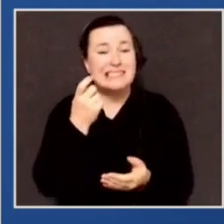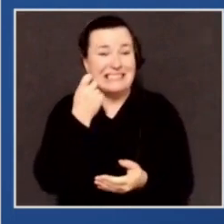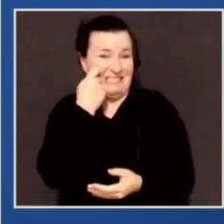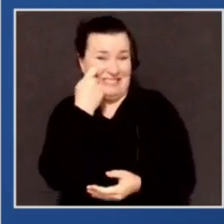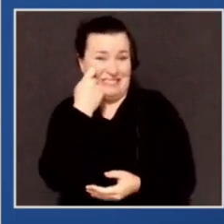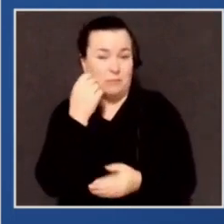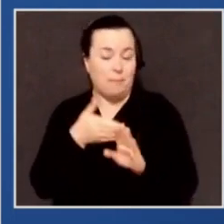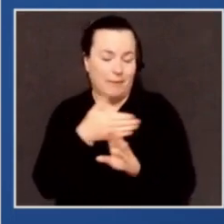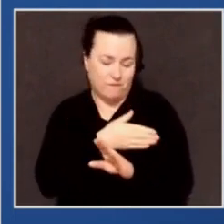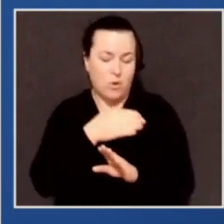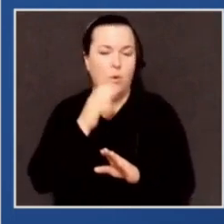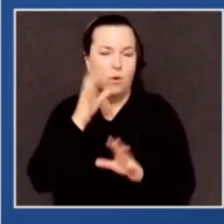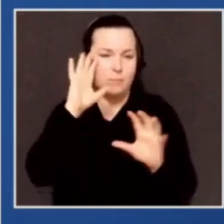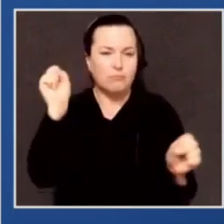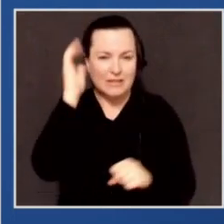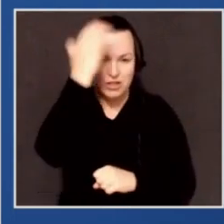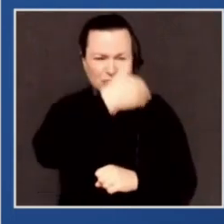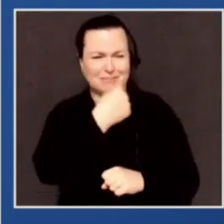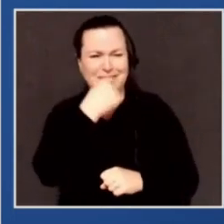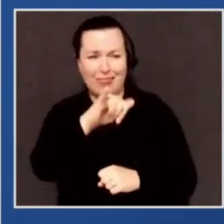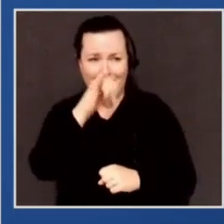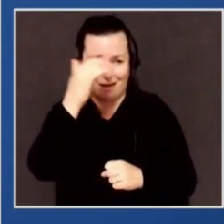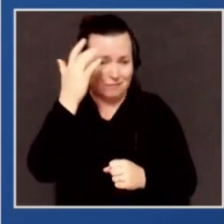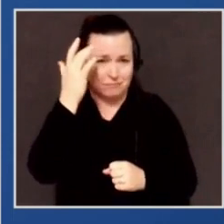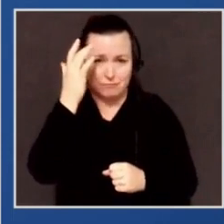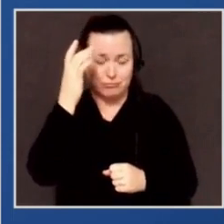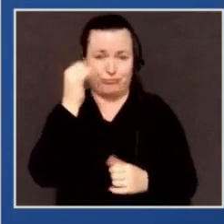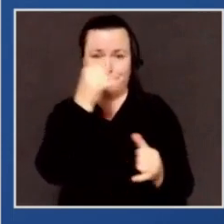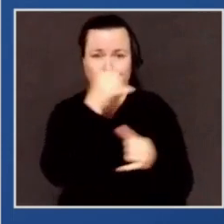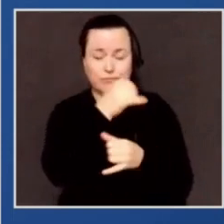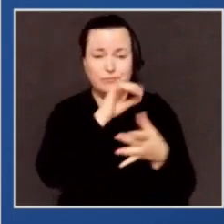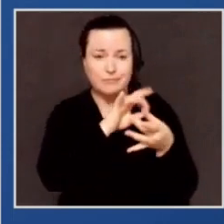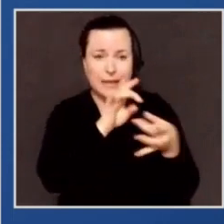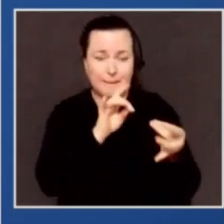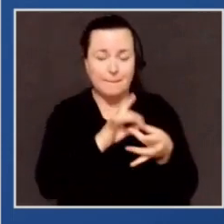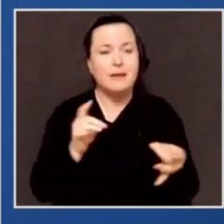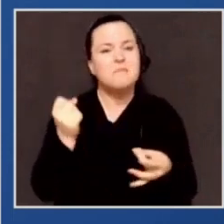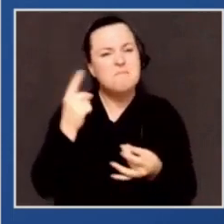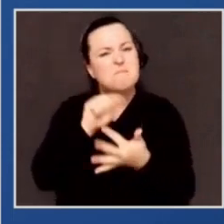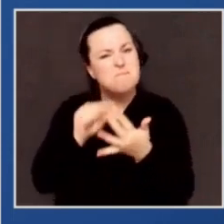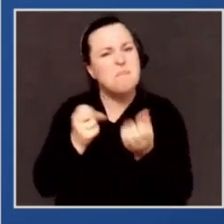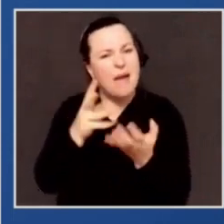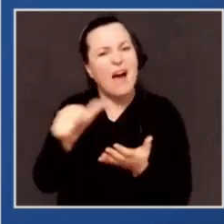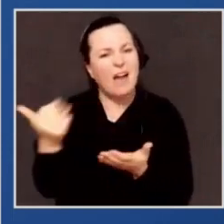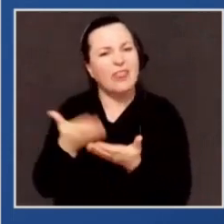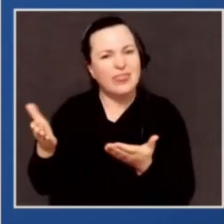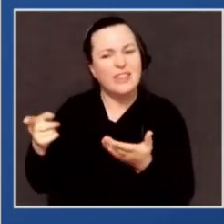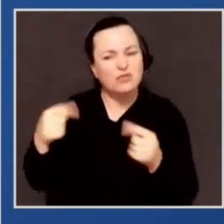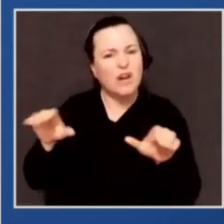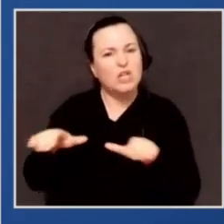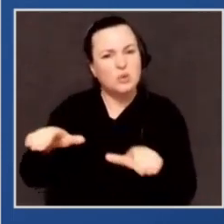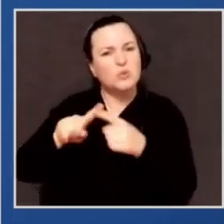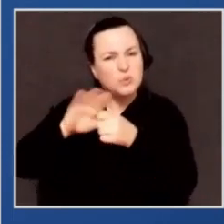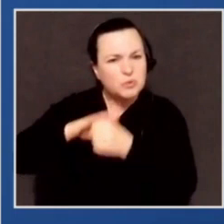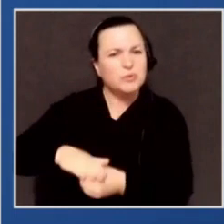extraordinary statement, an example of some of what we've seen the Republicans try to do to undermine this election in various states. Take, for